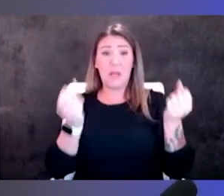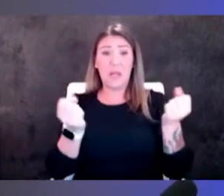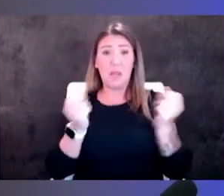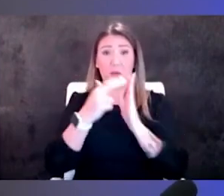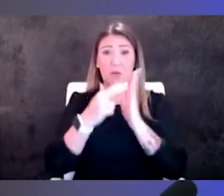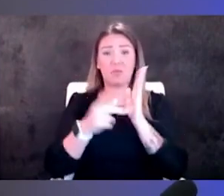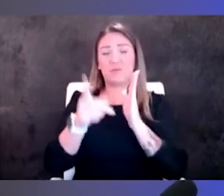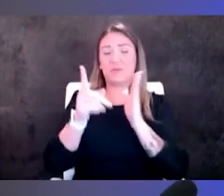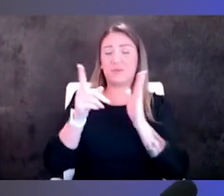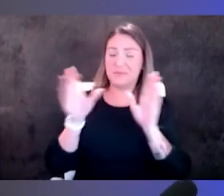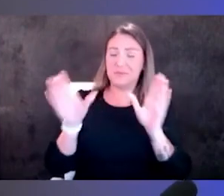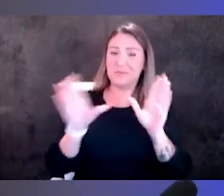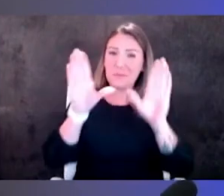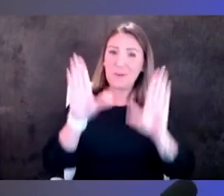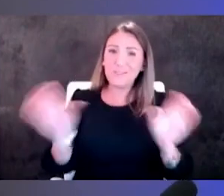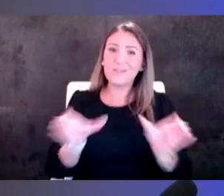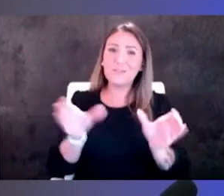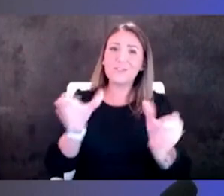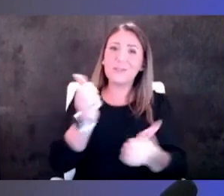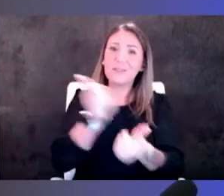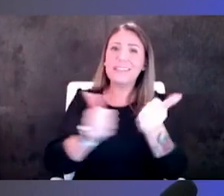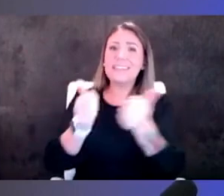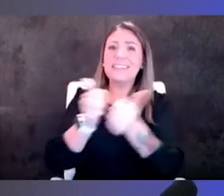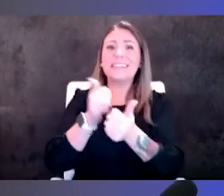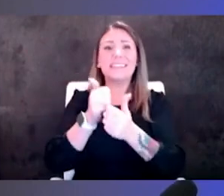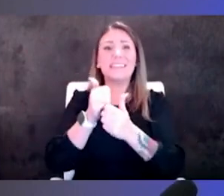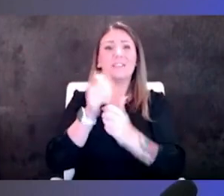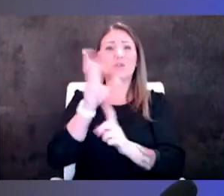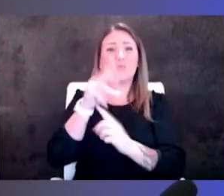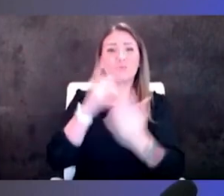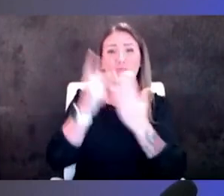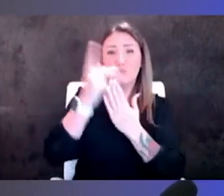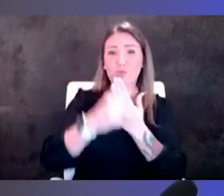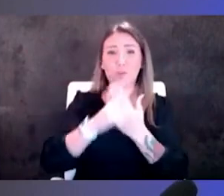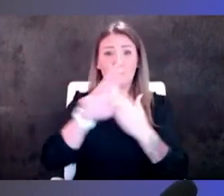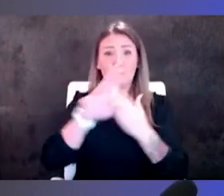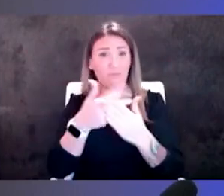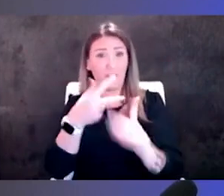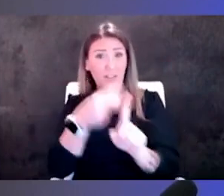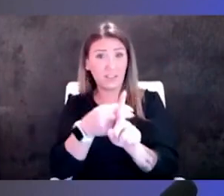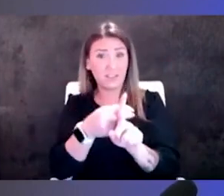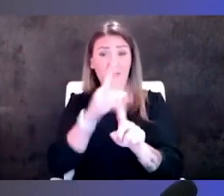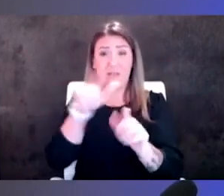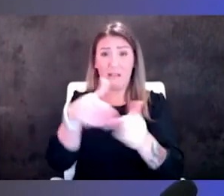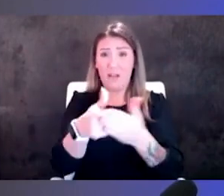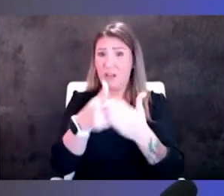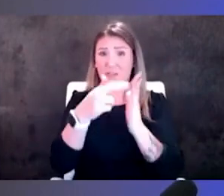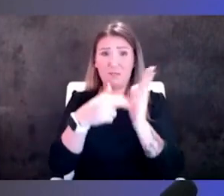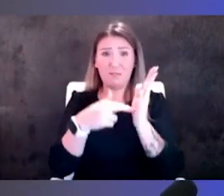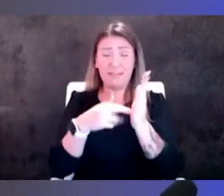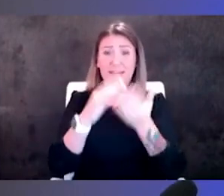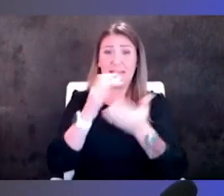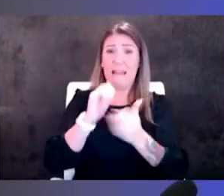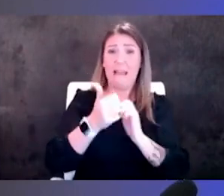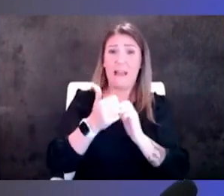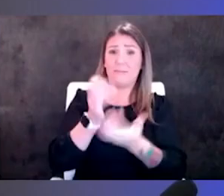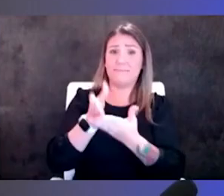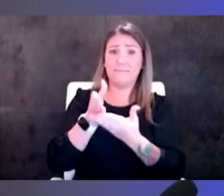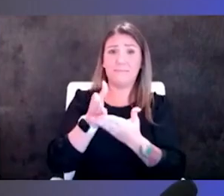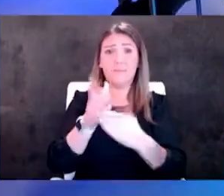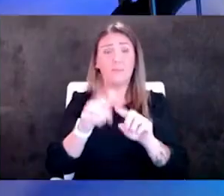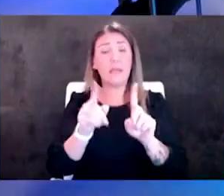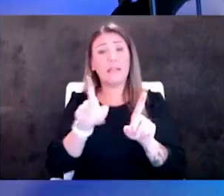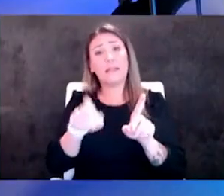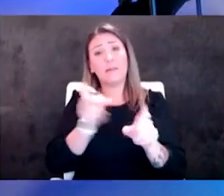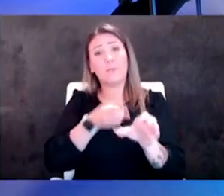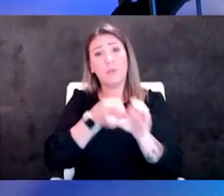of promoting at the end of every session the vaccinations we've got all the measures to to mitigate but we've got to have participation yeah we